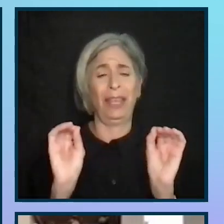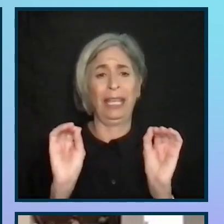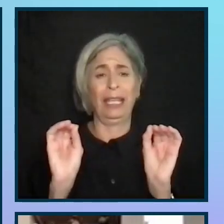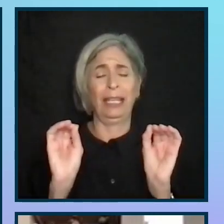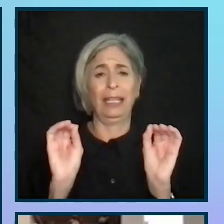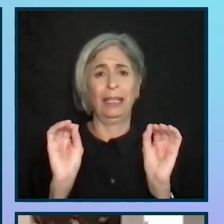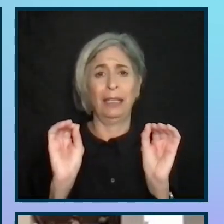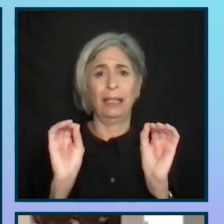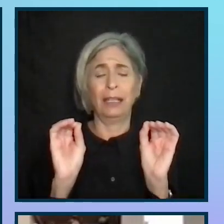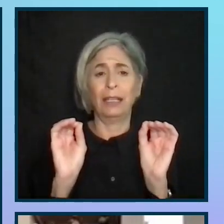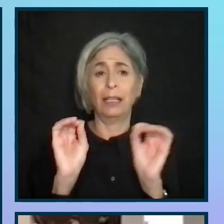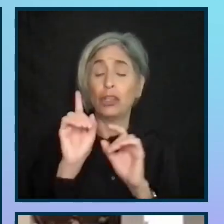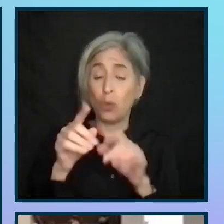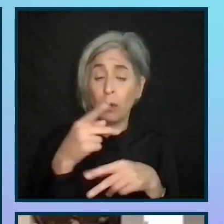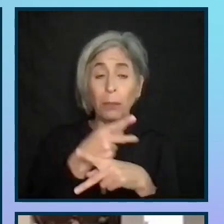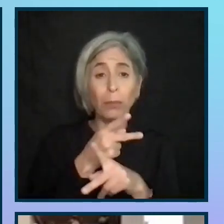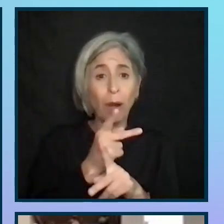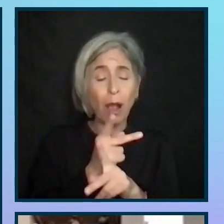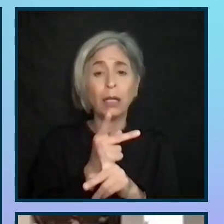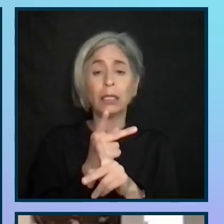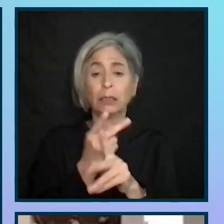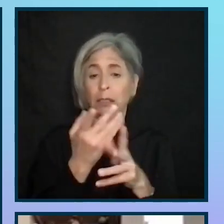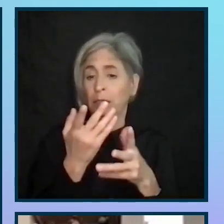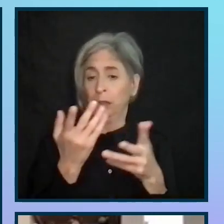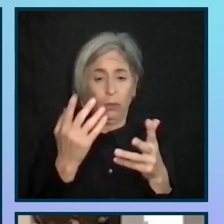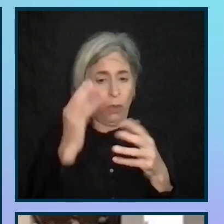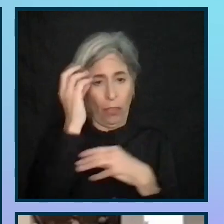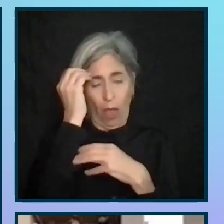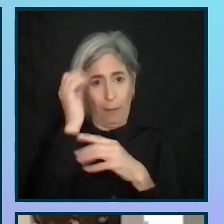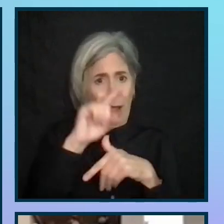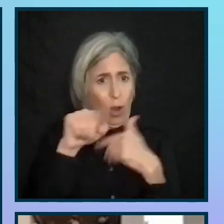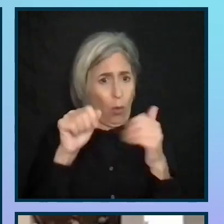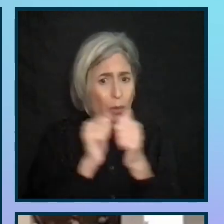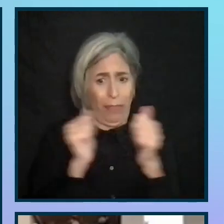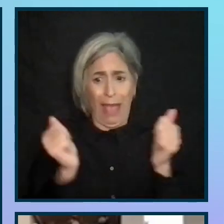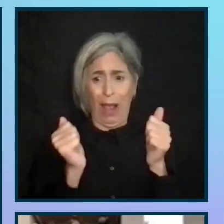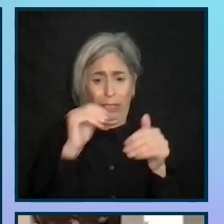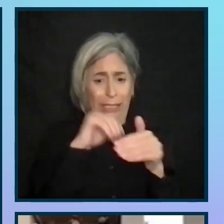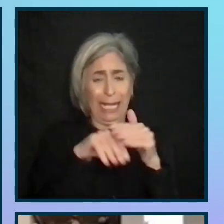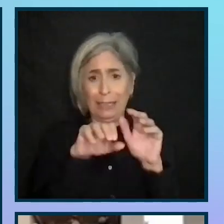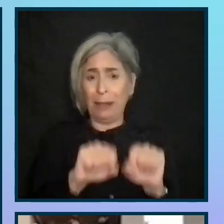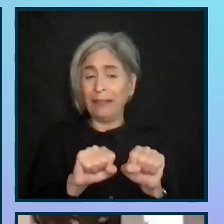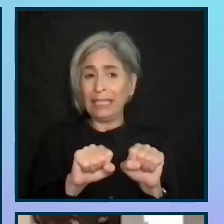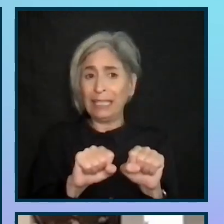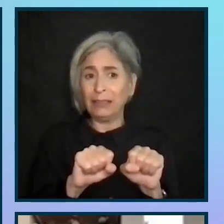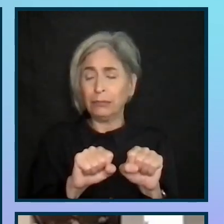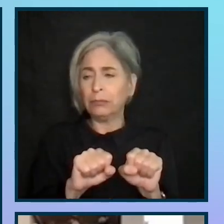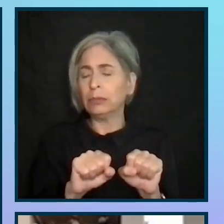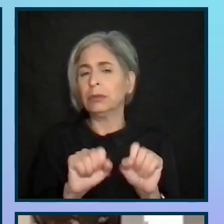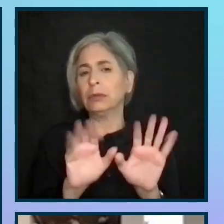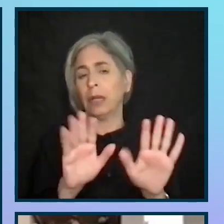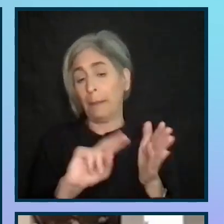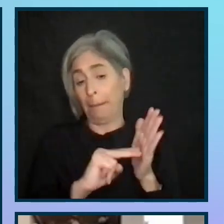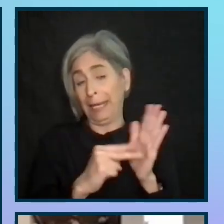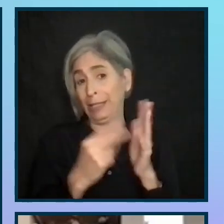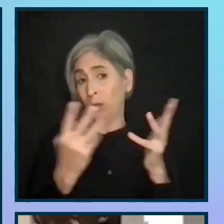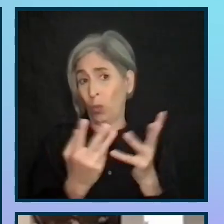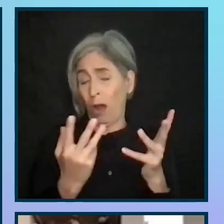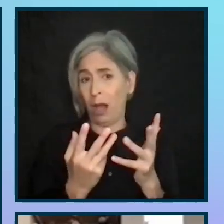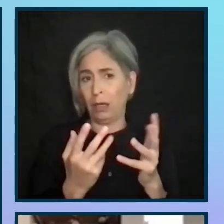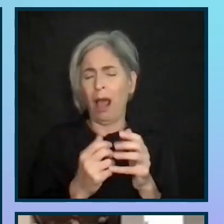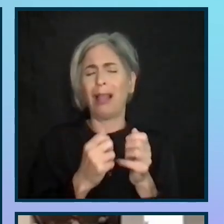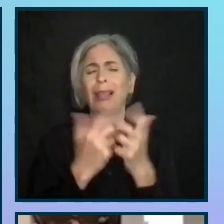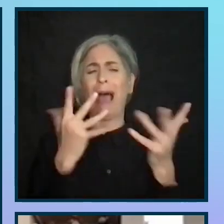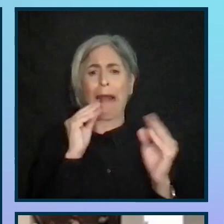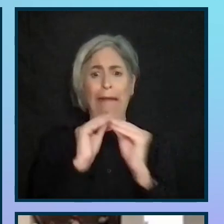your organisation and your products have been put together without any sort of accessibility in mind at all. That means that there will be a log of undoing